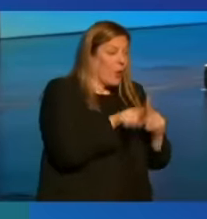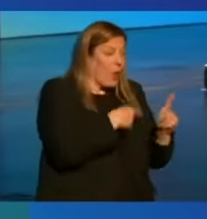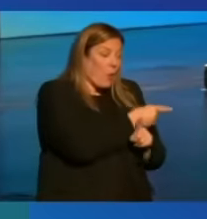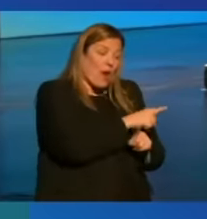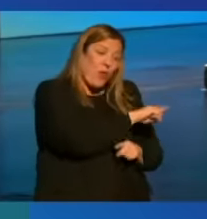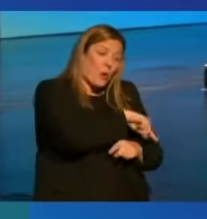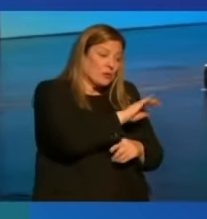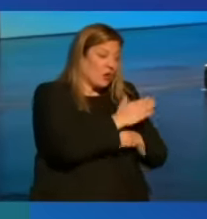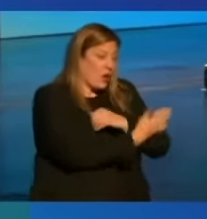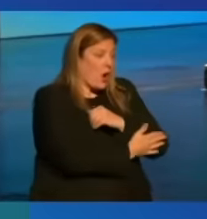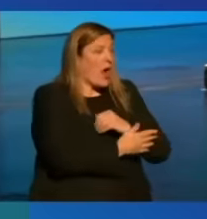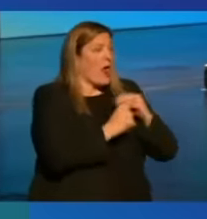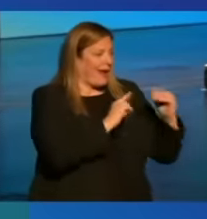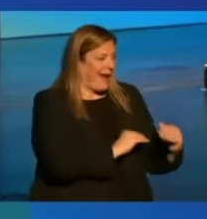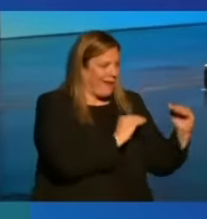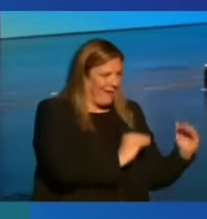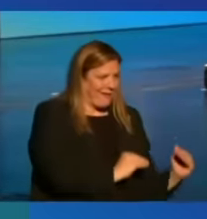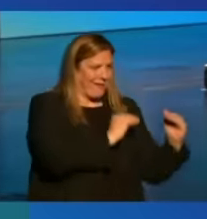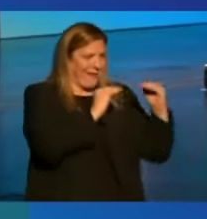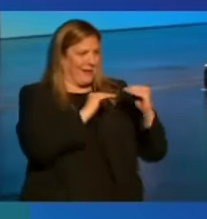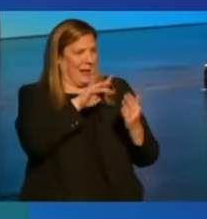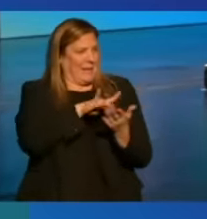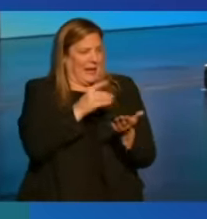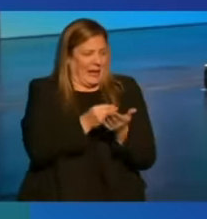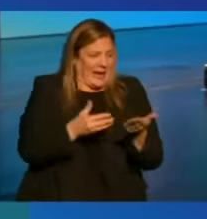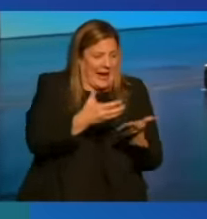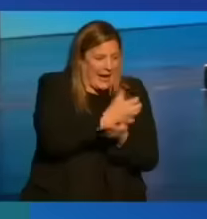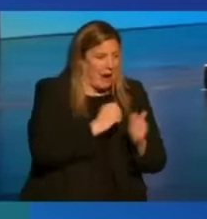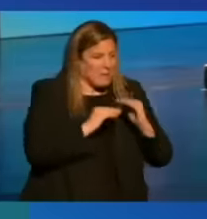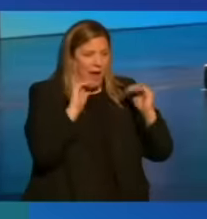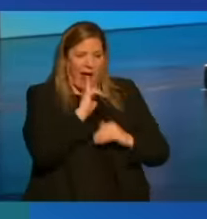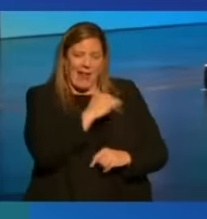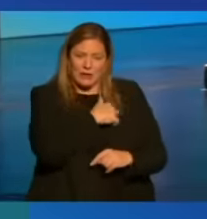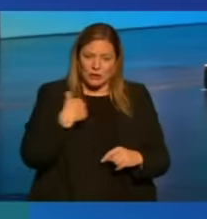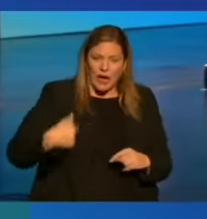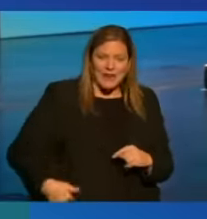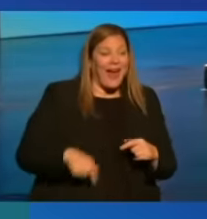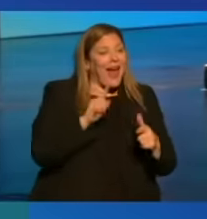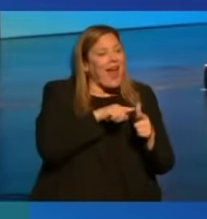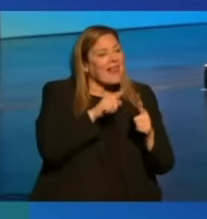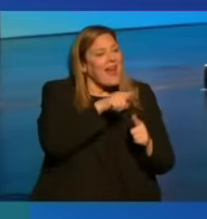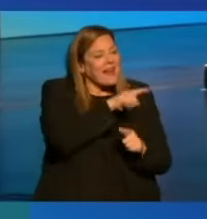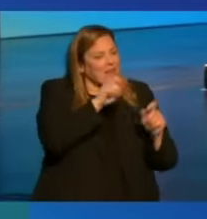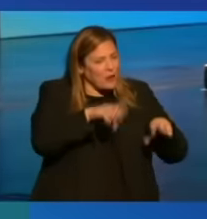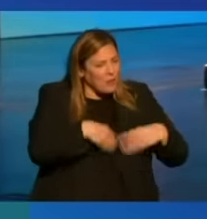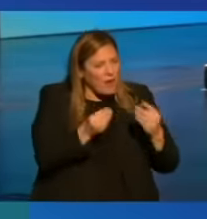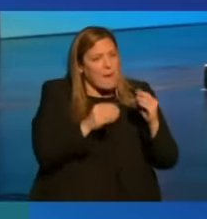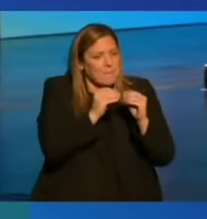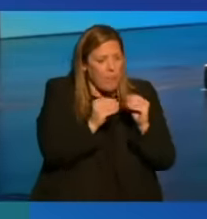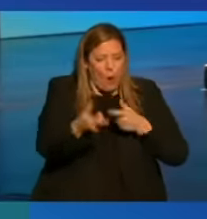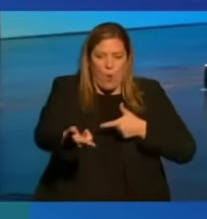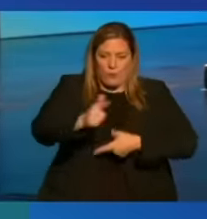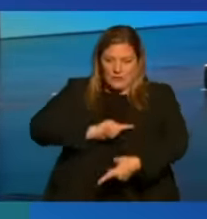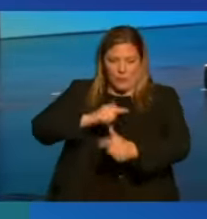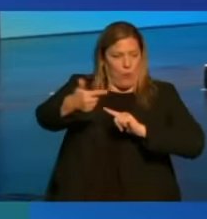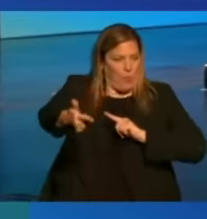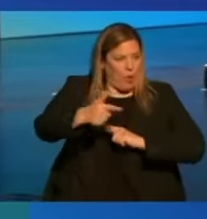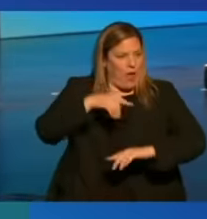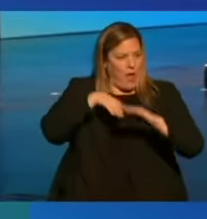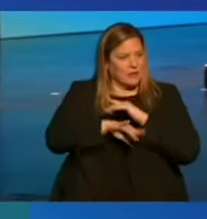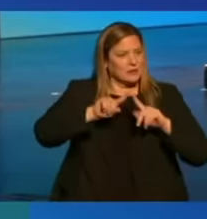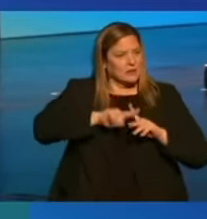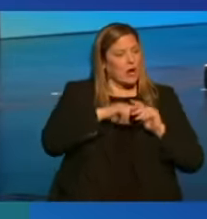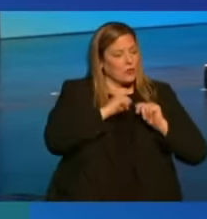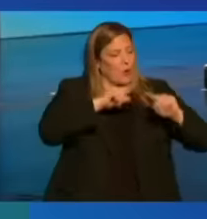countries graduate to middle-income status, like China, then they have to provide more reciprocal access and start relying more on